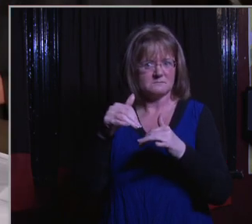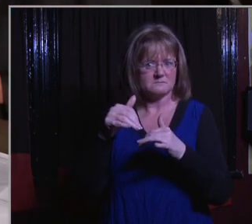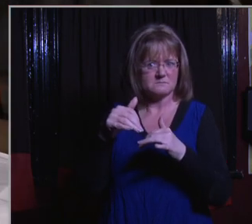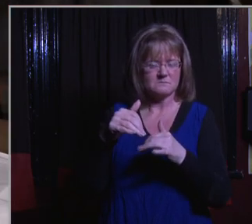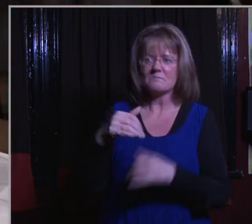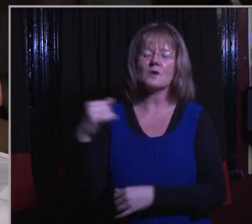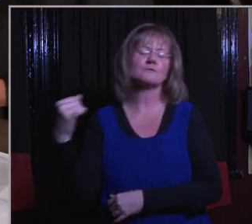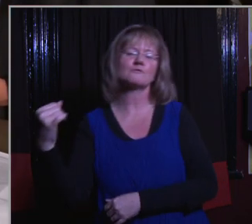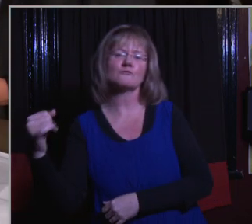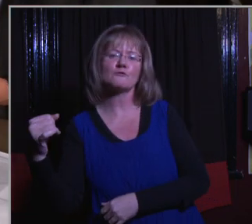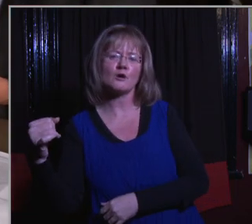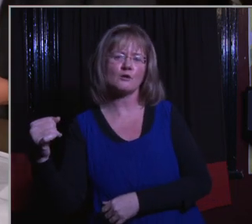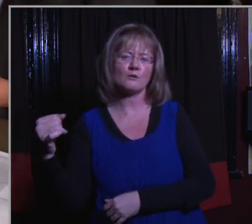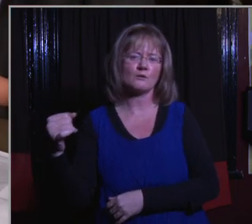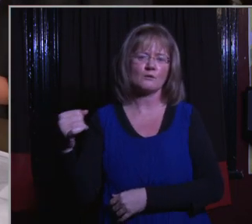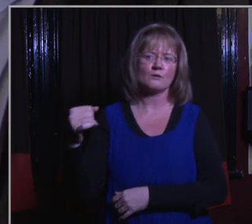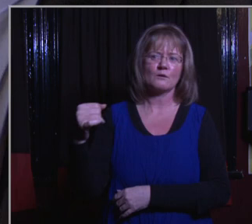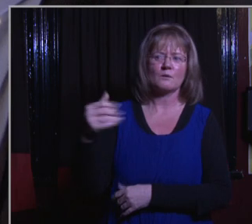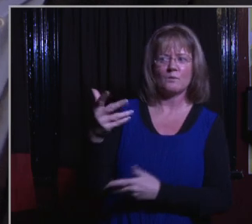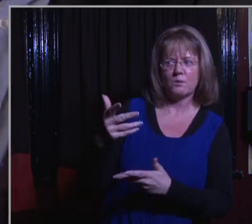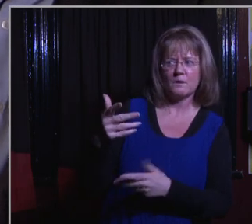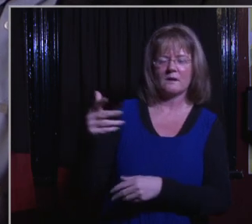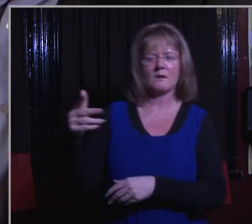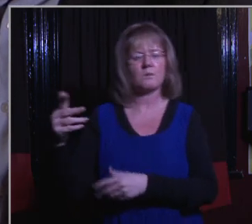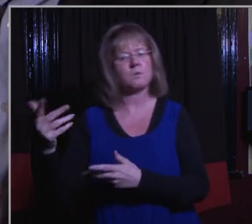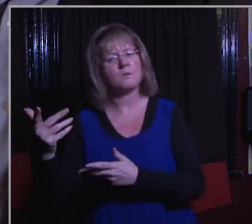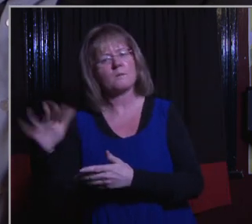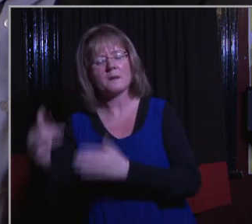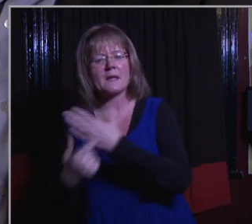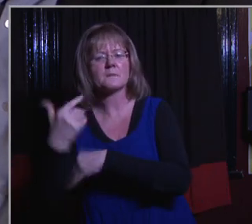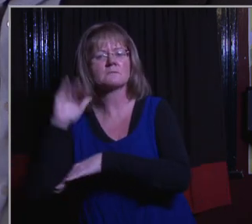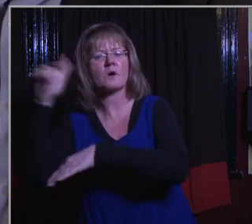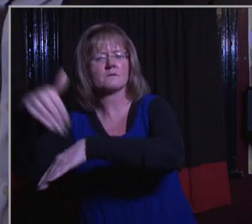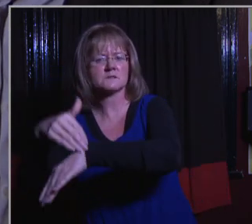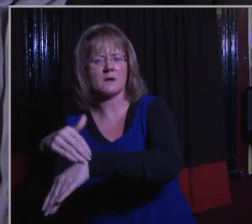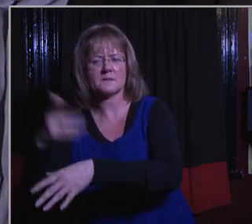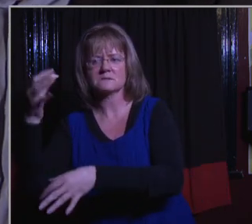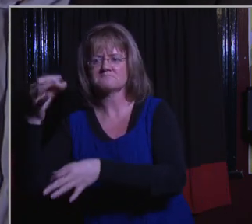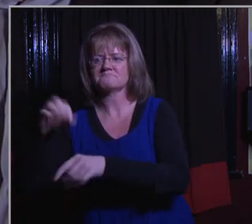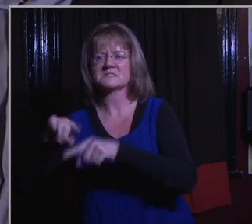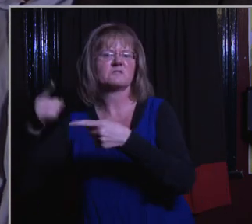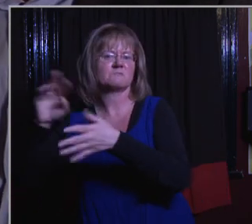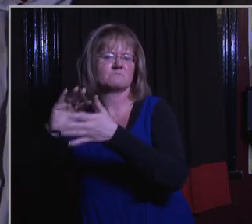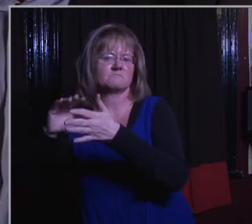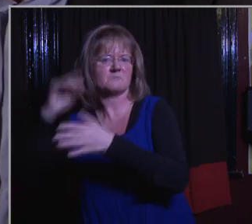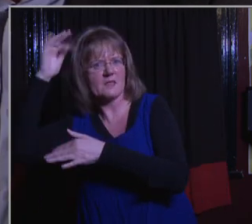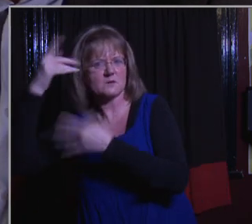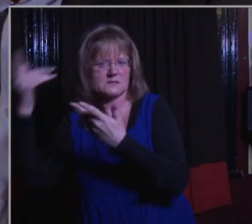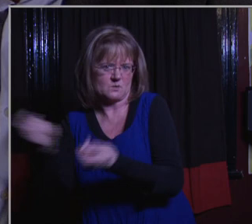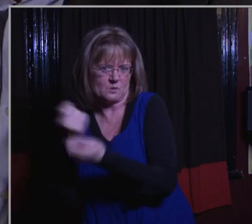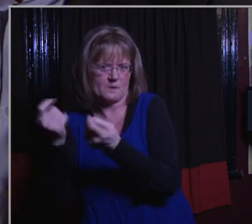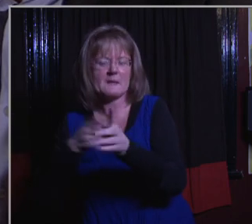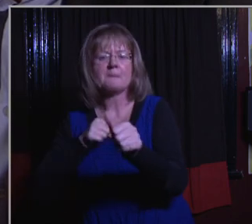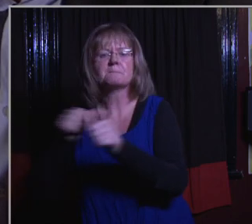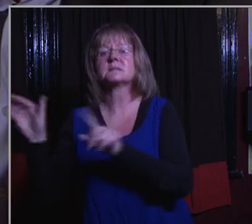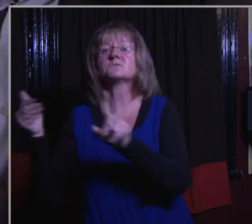Well it may come in And where will it be? It may come in time and there's different theories about how that might work but we know that the best strategy